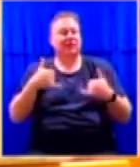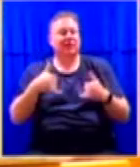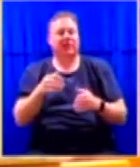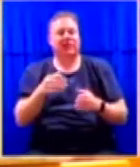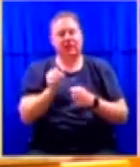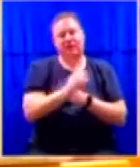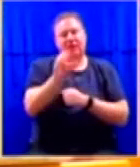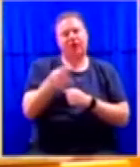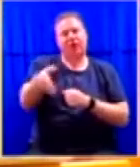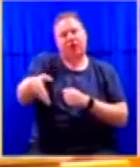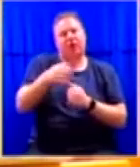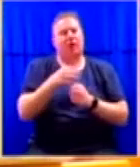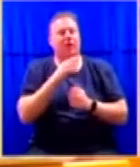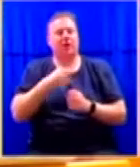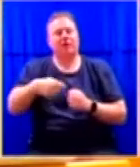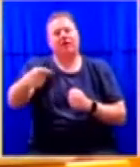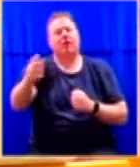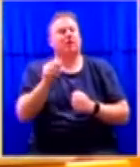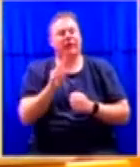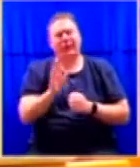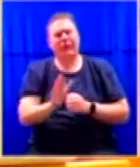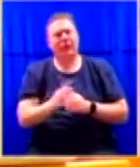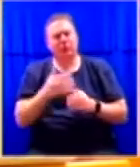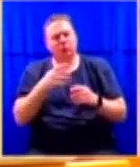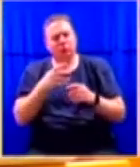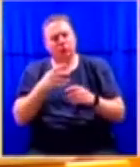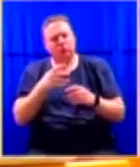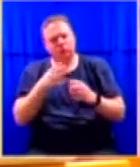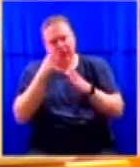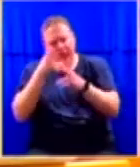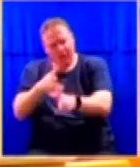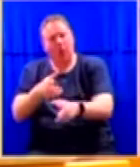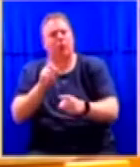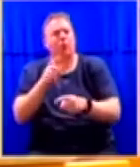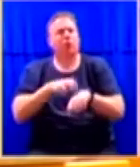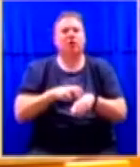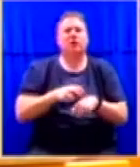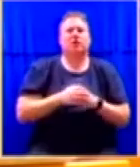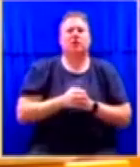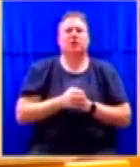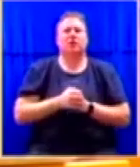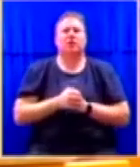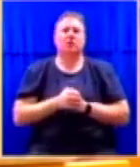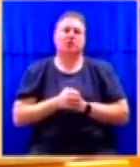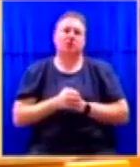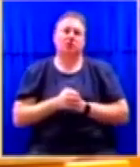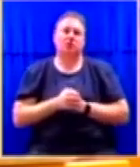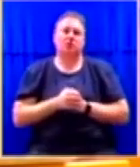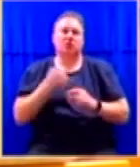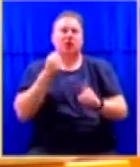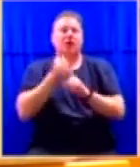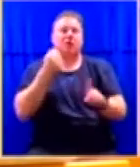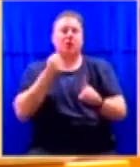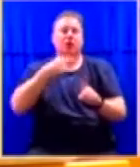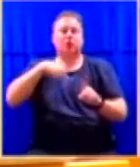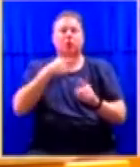yes, we've had to agree to that. But what is the impact of what we are going through,